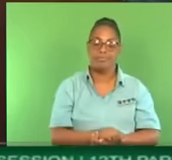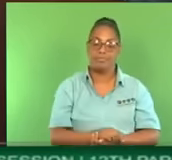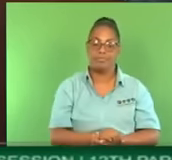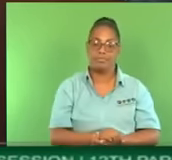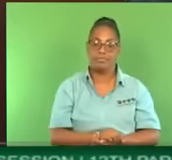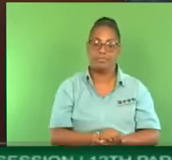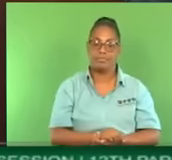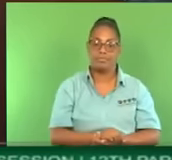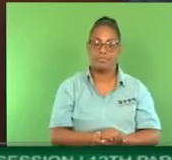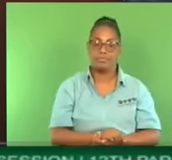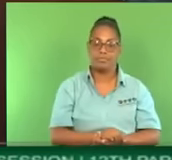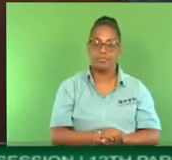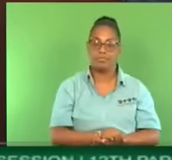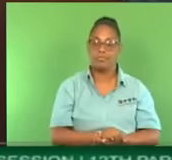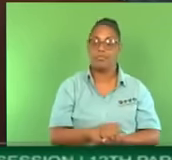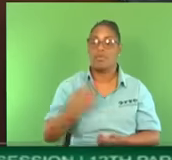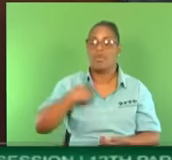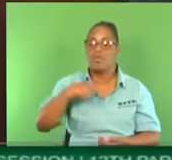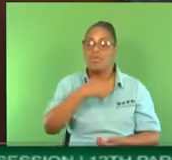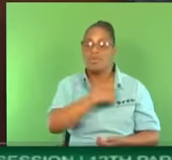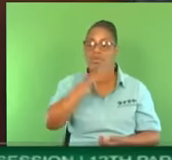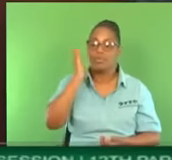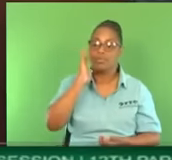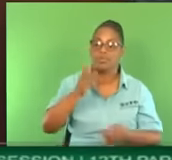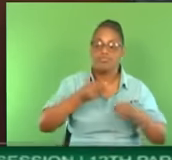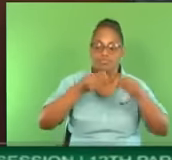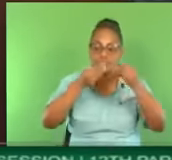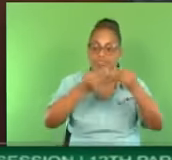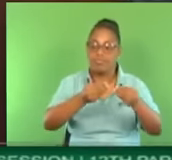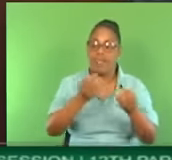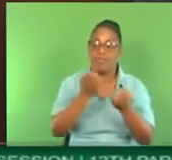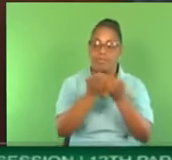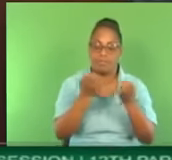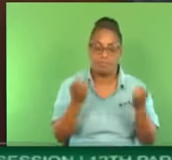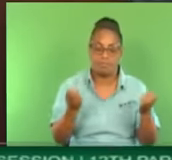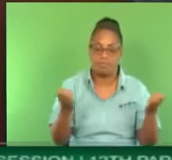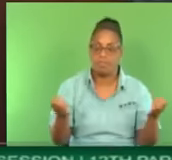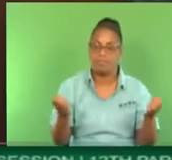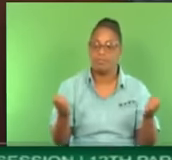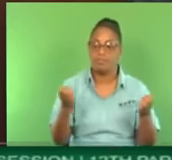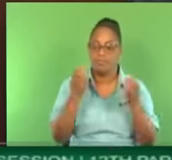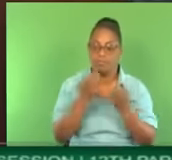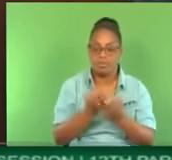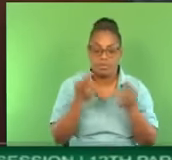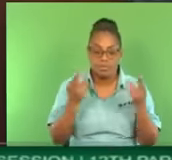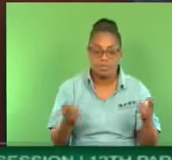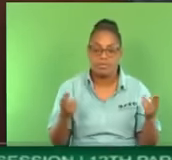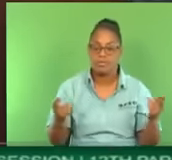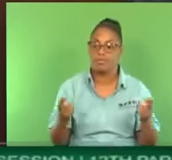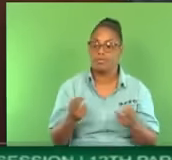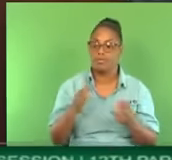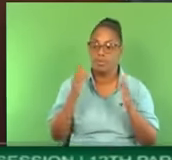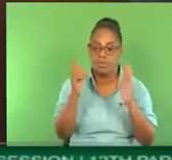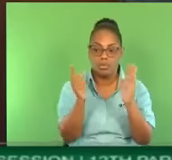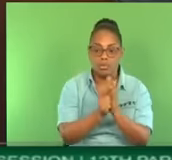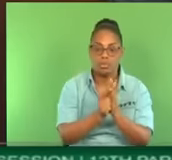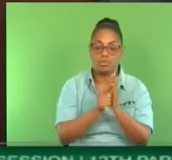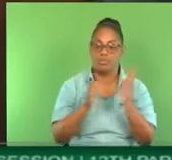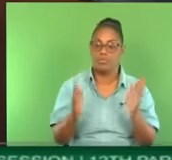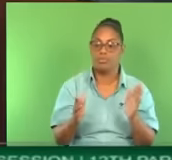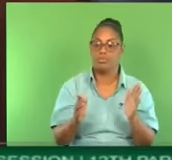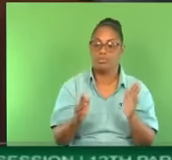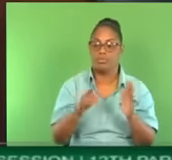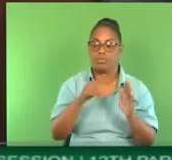And we will provide you with the equipment, with the resources, with the legislative framework so that you can